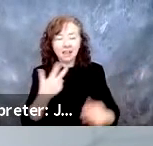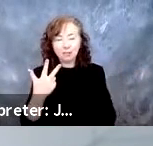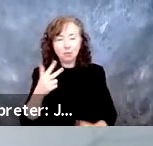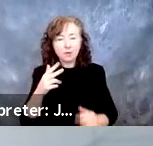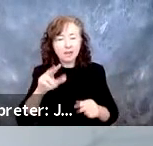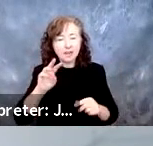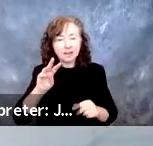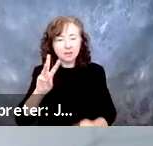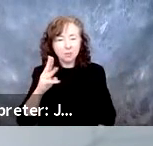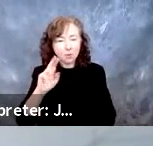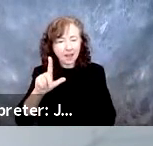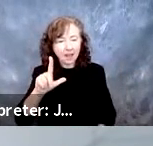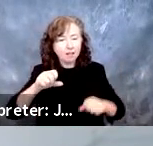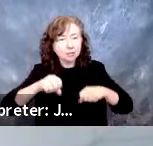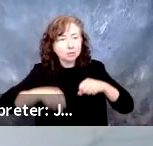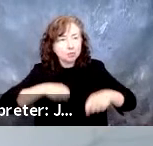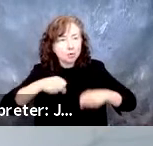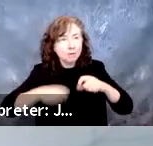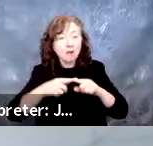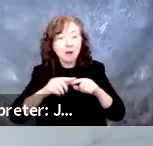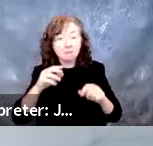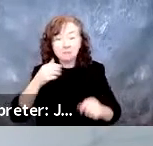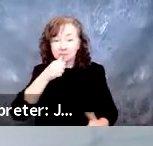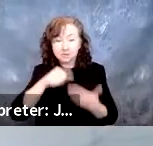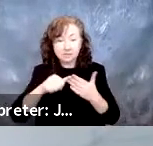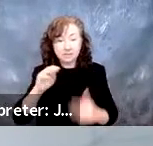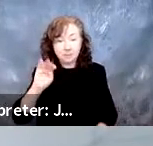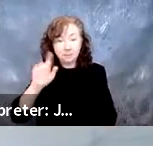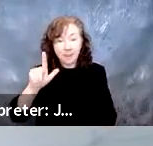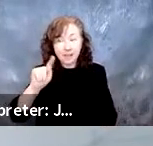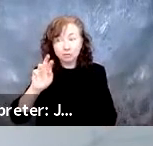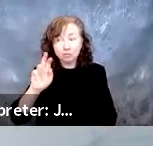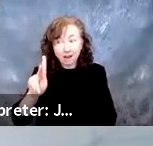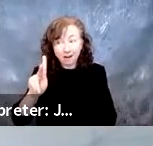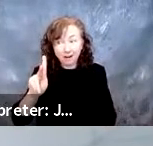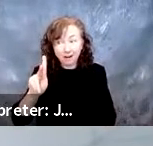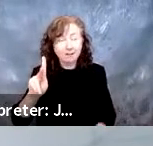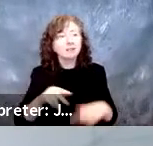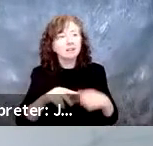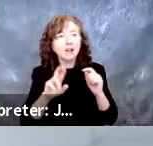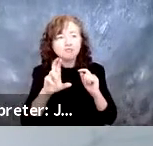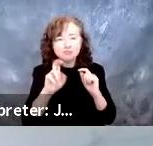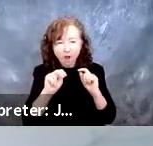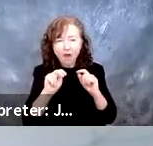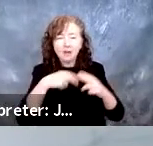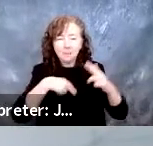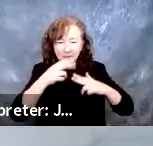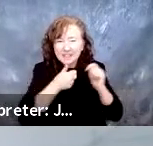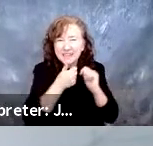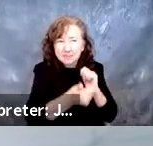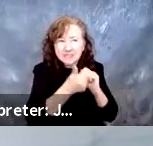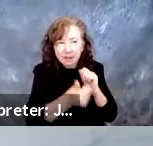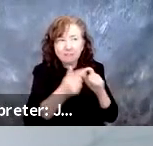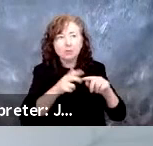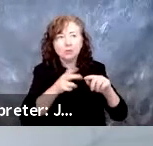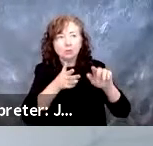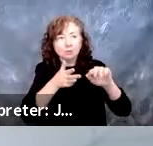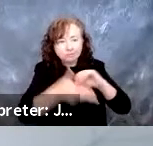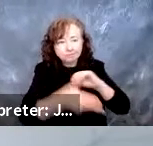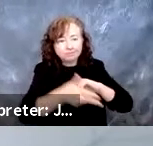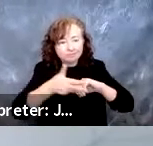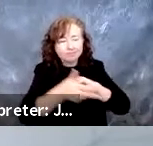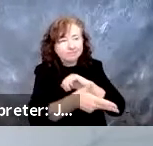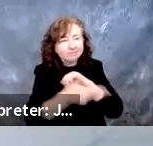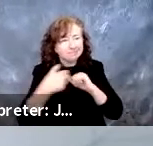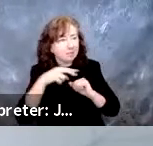on the back of his mail truck that he built for himself. And that led to the birth of the company I work for today as others wanted also to benefit from his